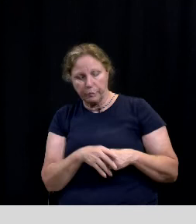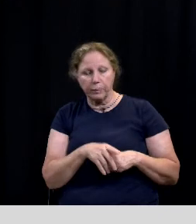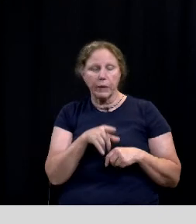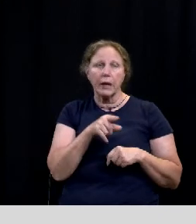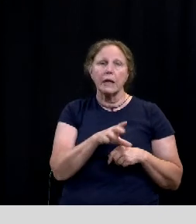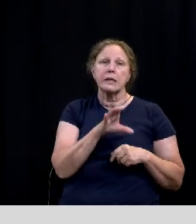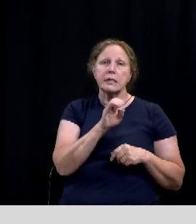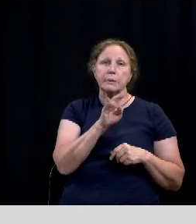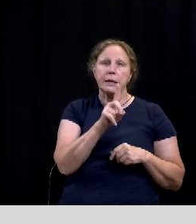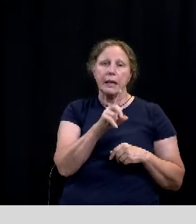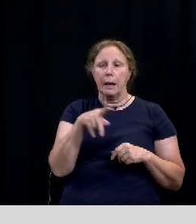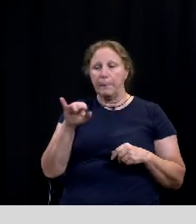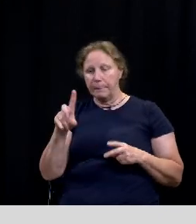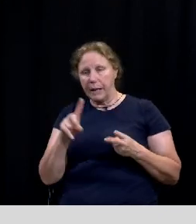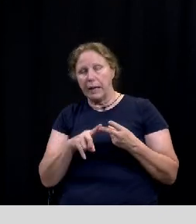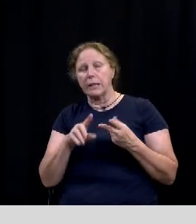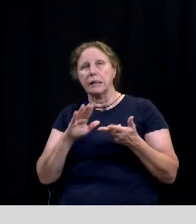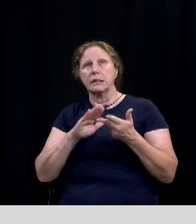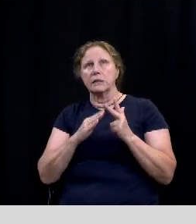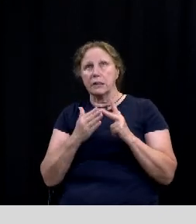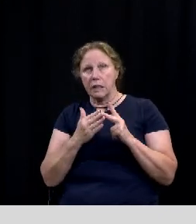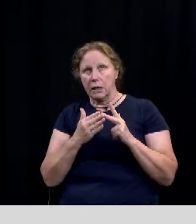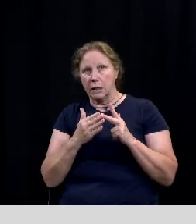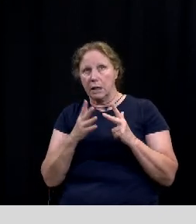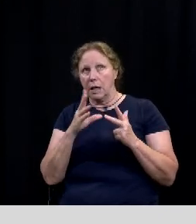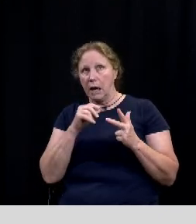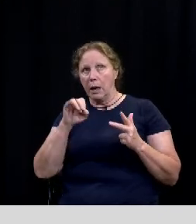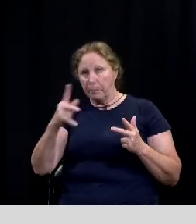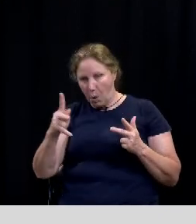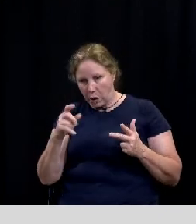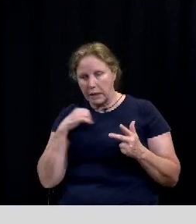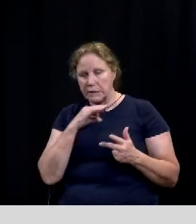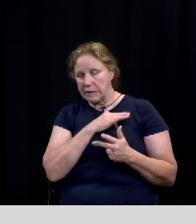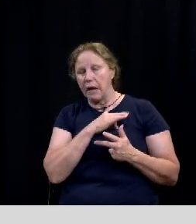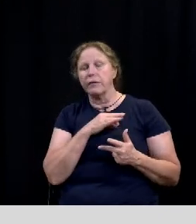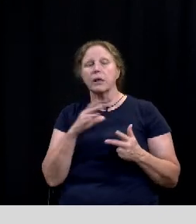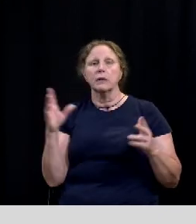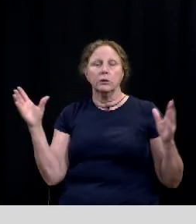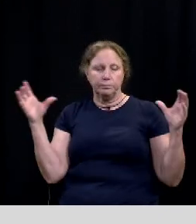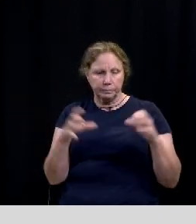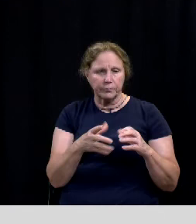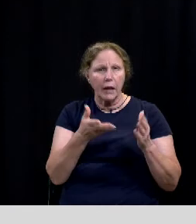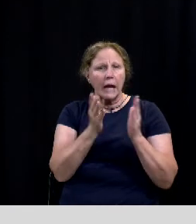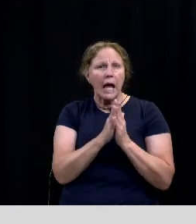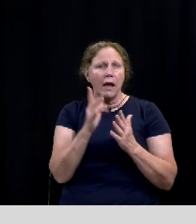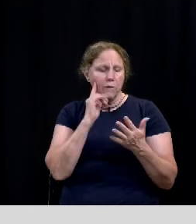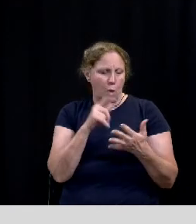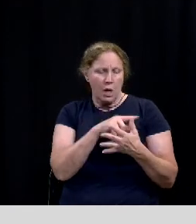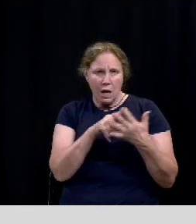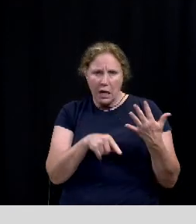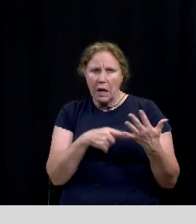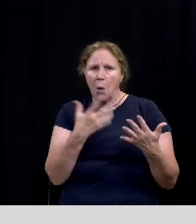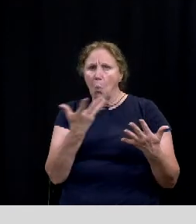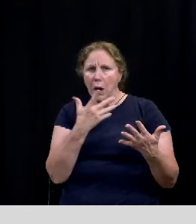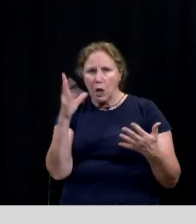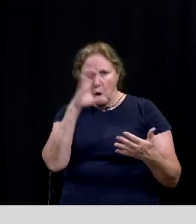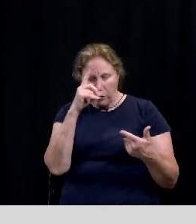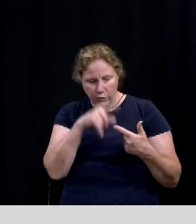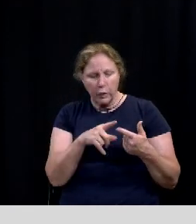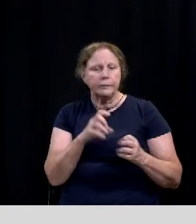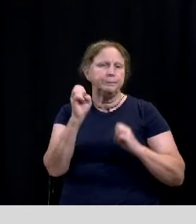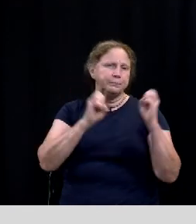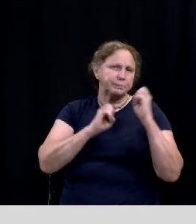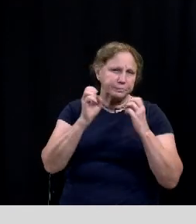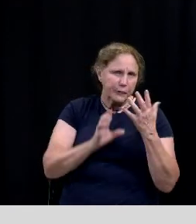cvb pid and cities and uh and park staff uh put together a request for qualifications developed an evaluation